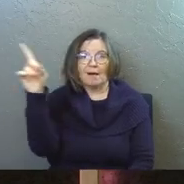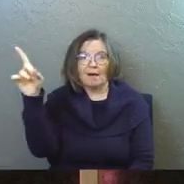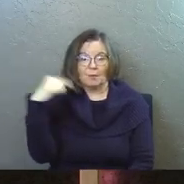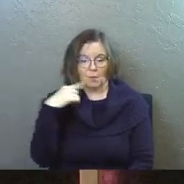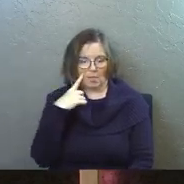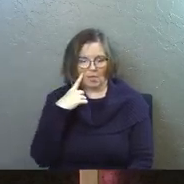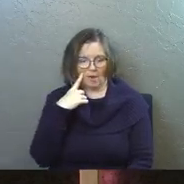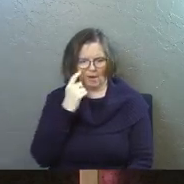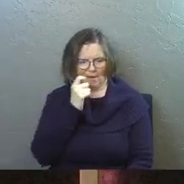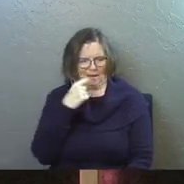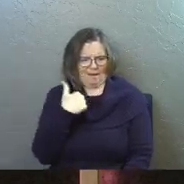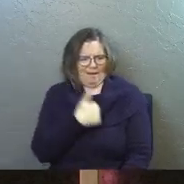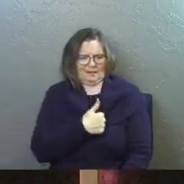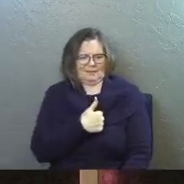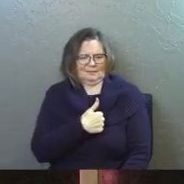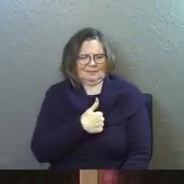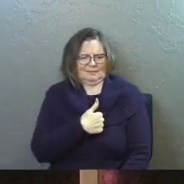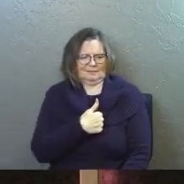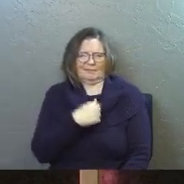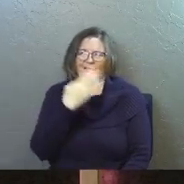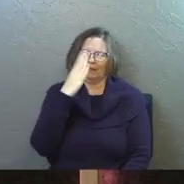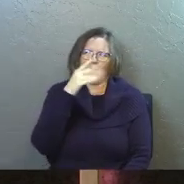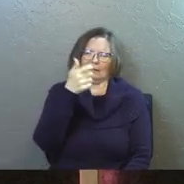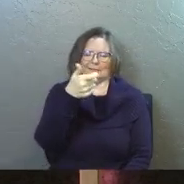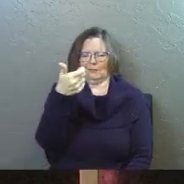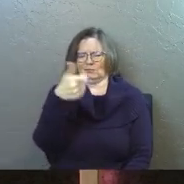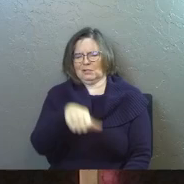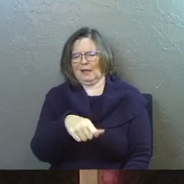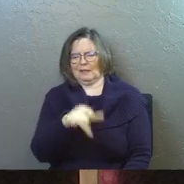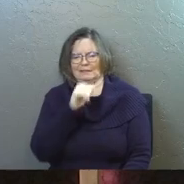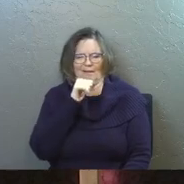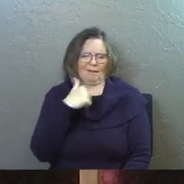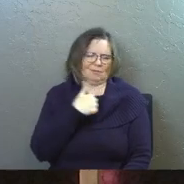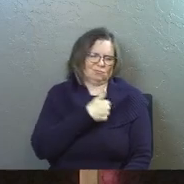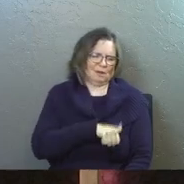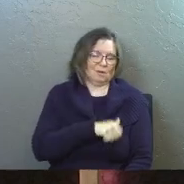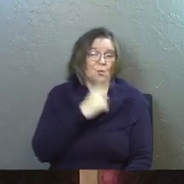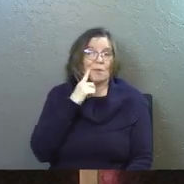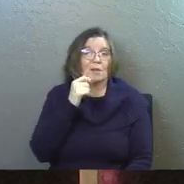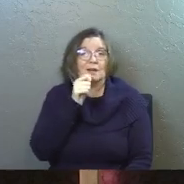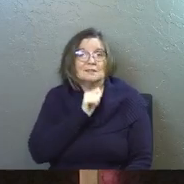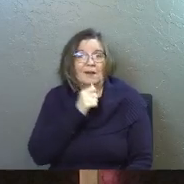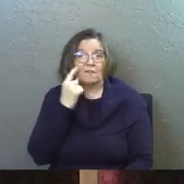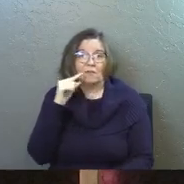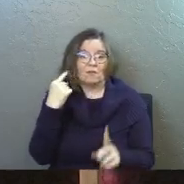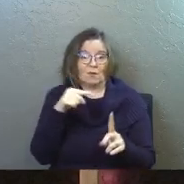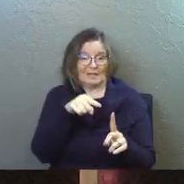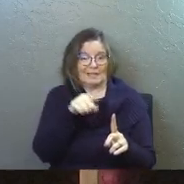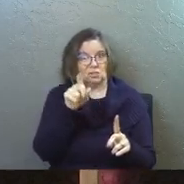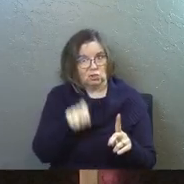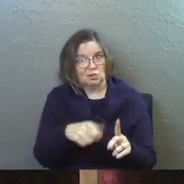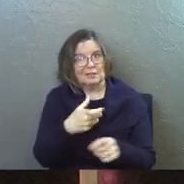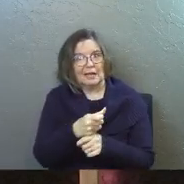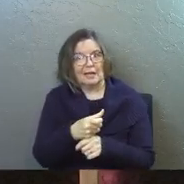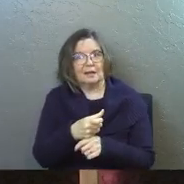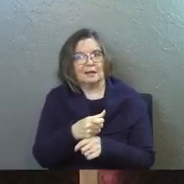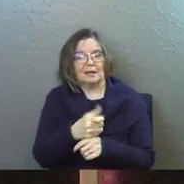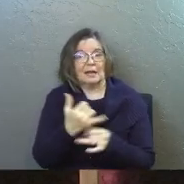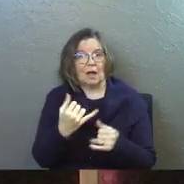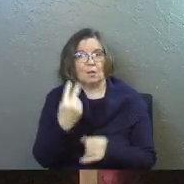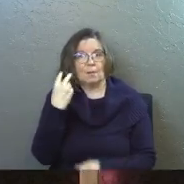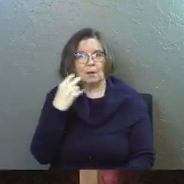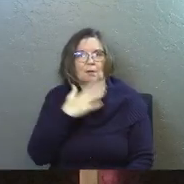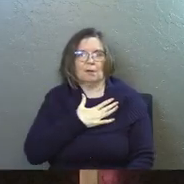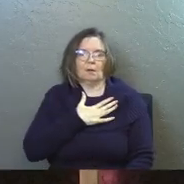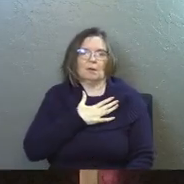We thought he had been rejected by God. We thought the cross, we thought all his suffering was something that he deserved. We regret it